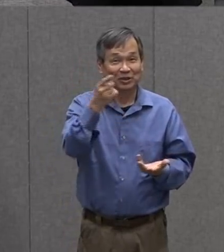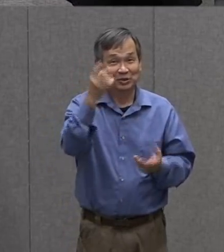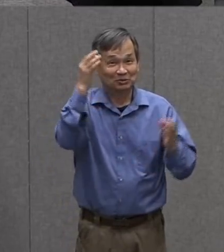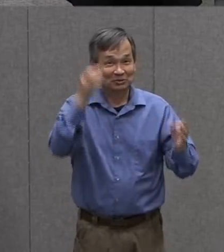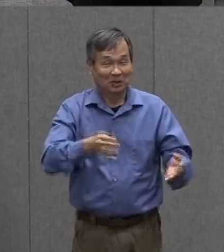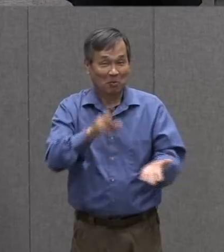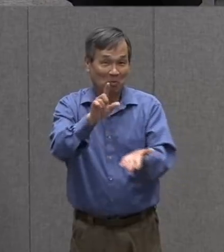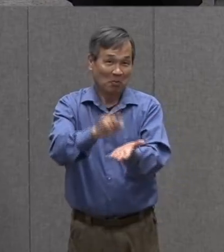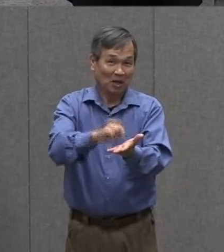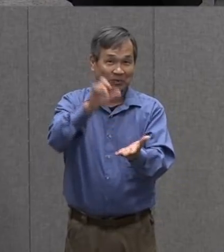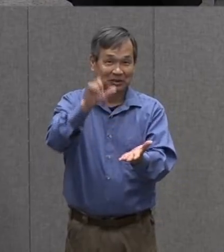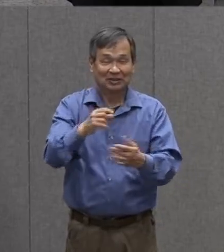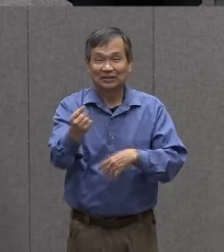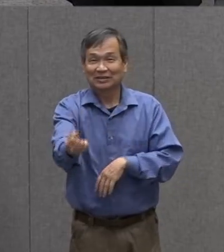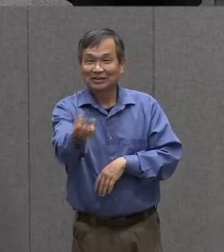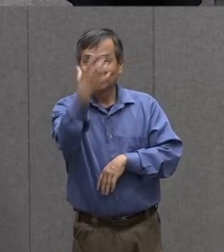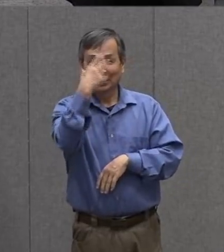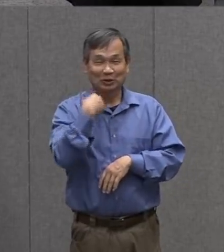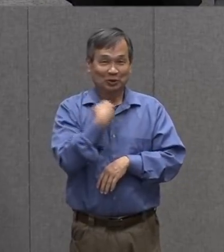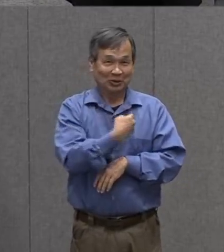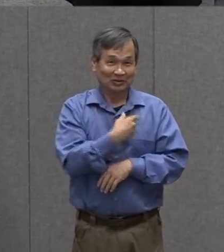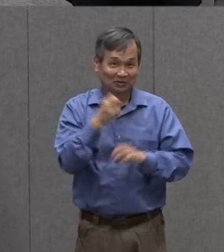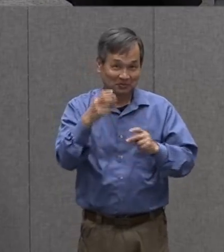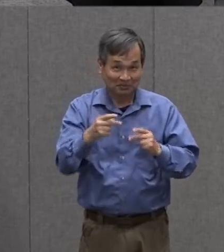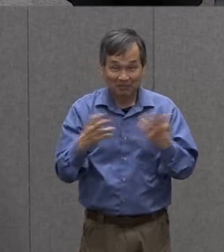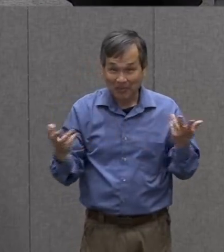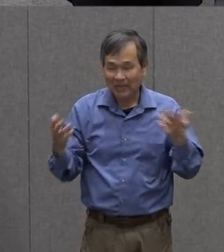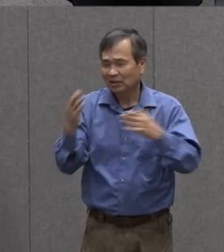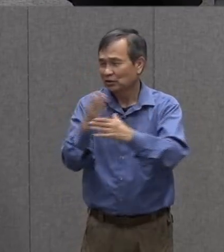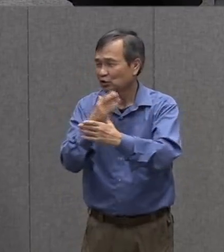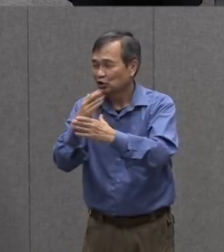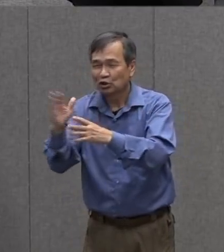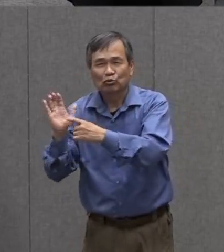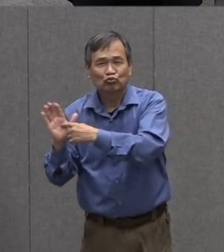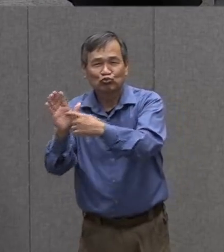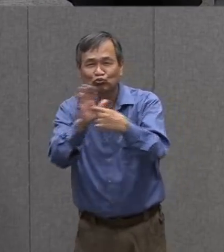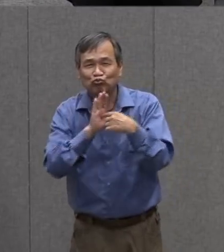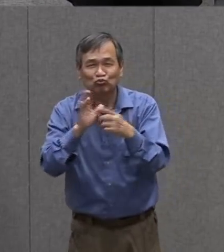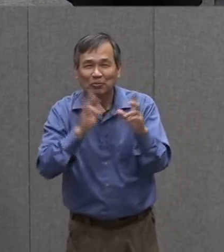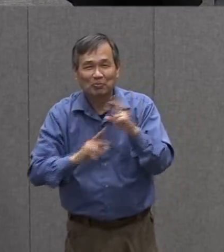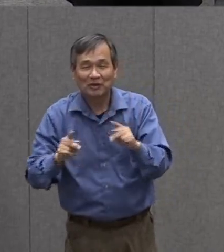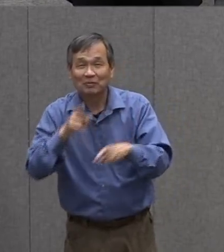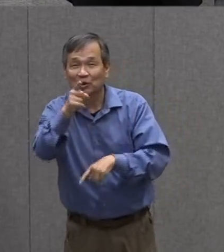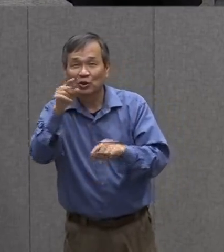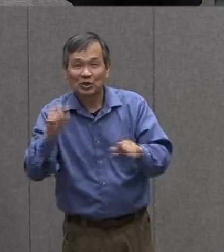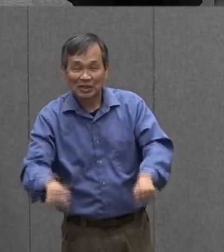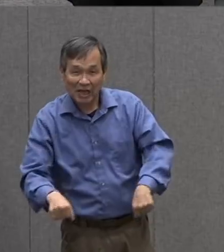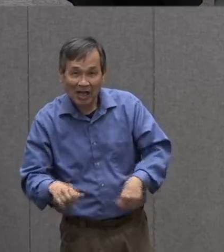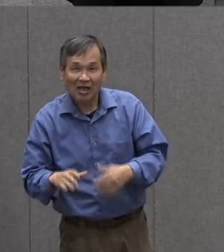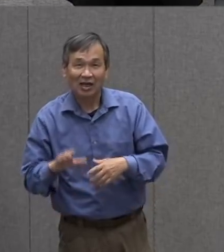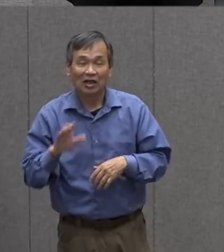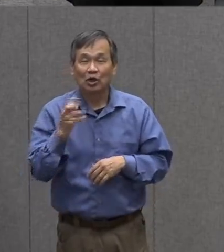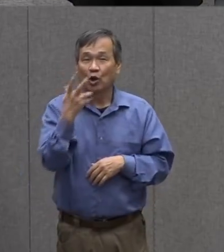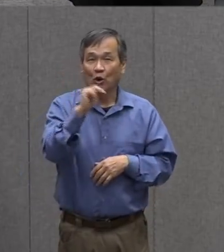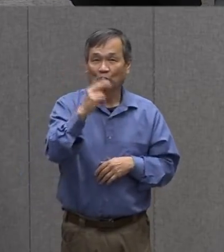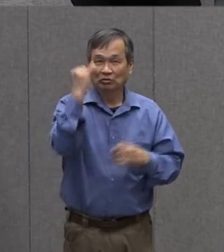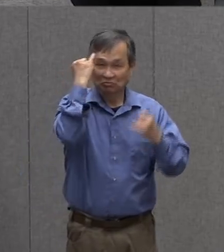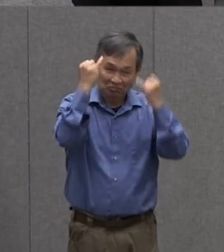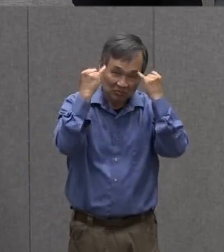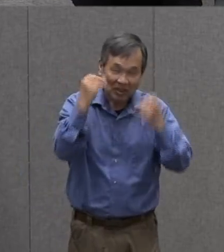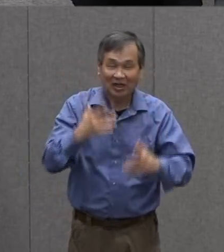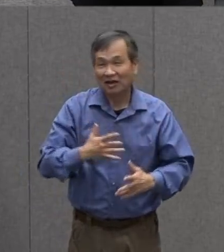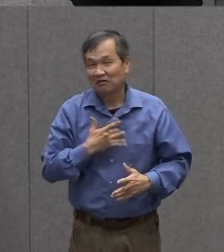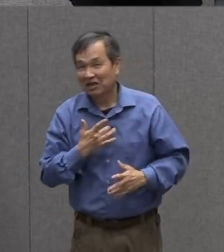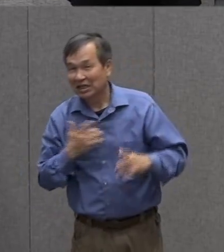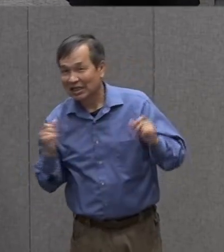a story and sent it to us. We'd share it with people. So you could share your thoughts and your feelings